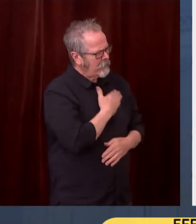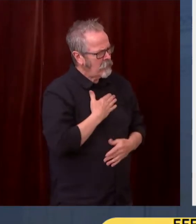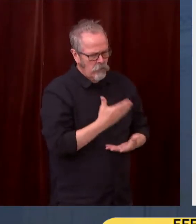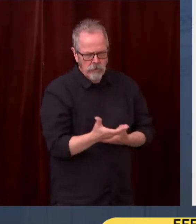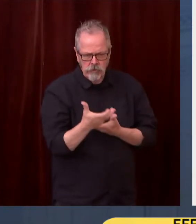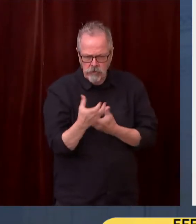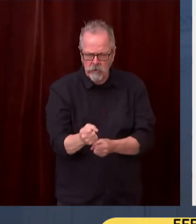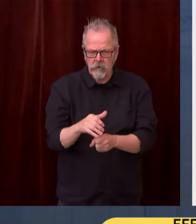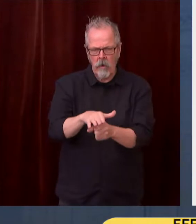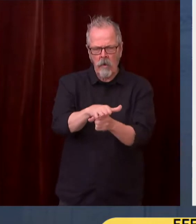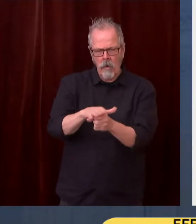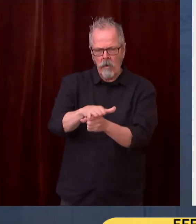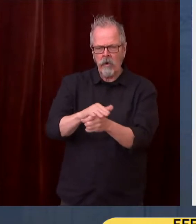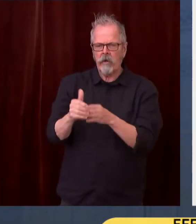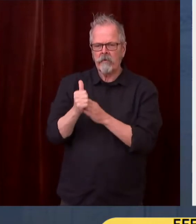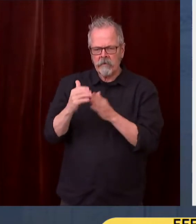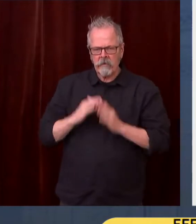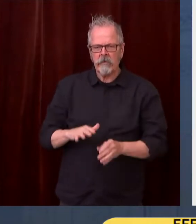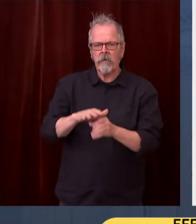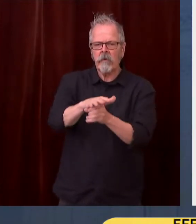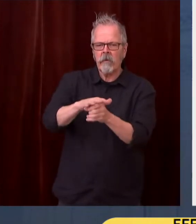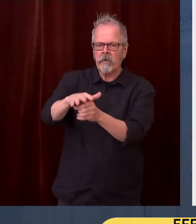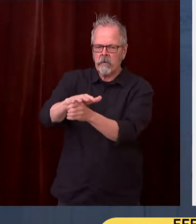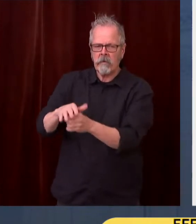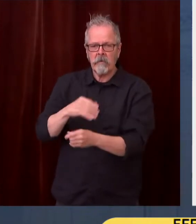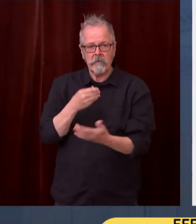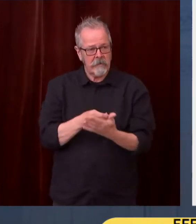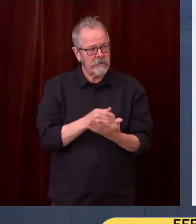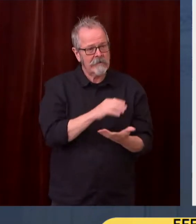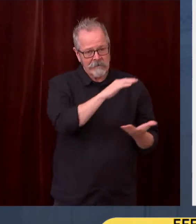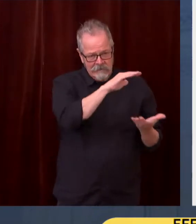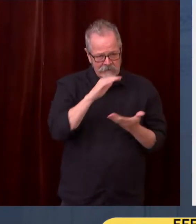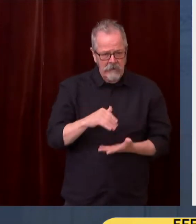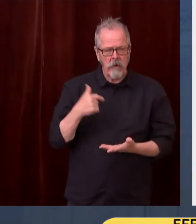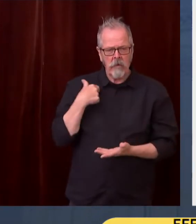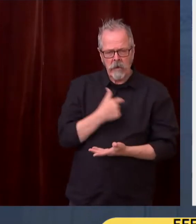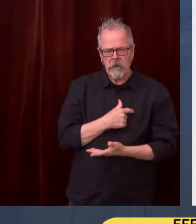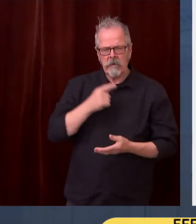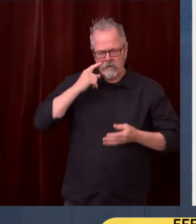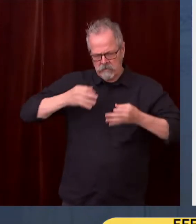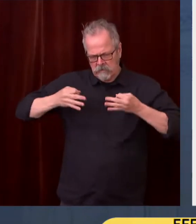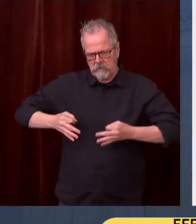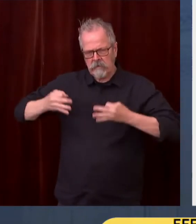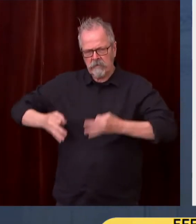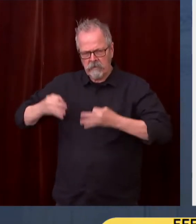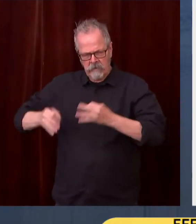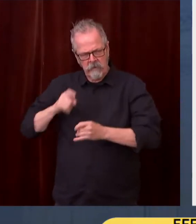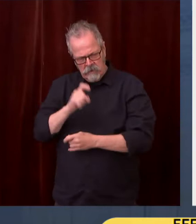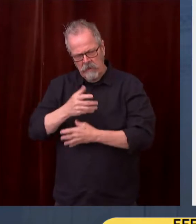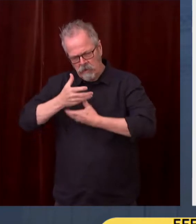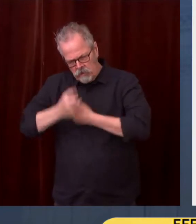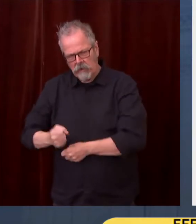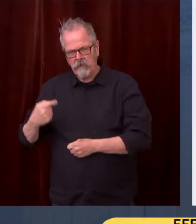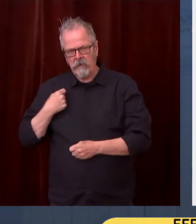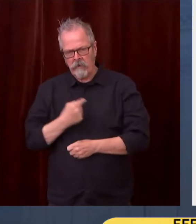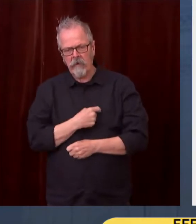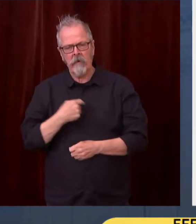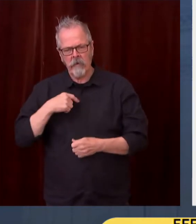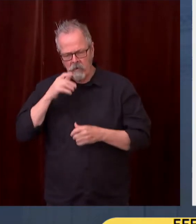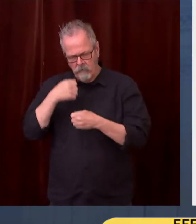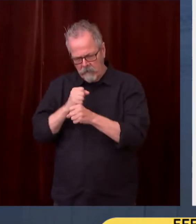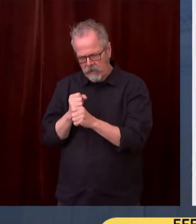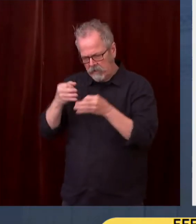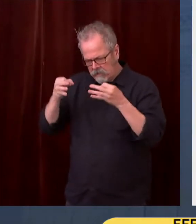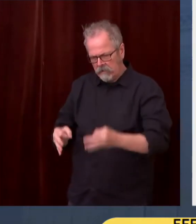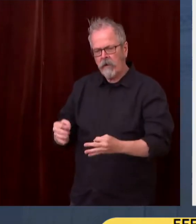local dollars to address housing and homelessness. So, for example, we need this Senate to pass House Bill 1069 to grant